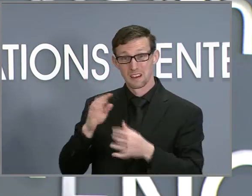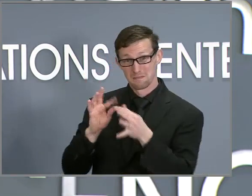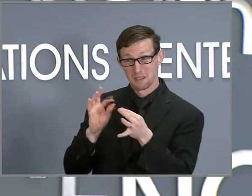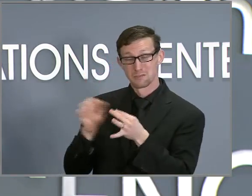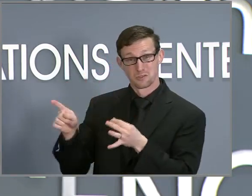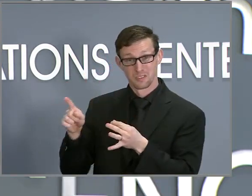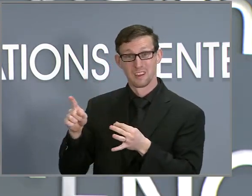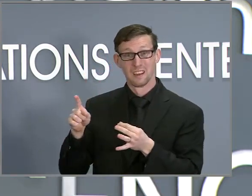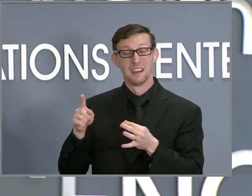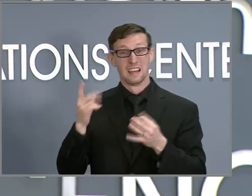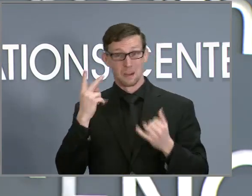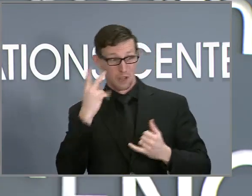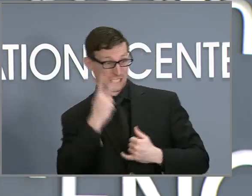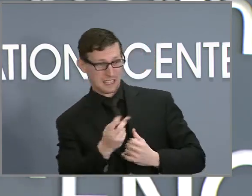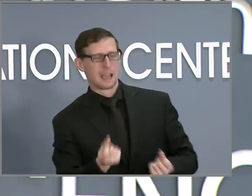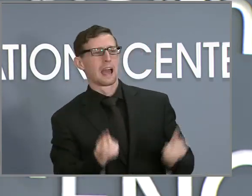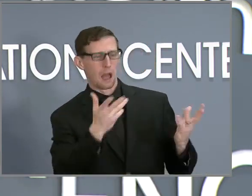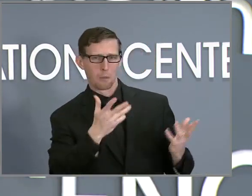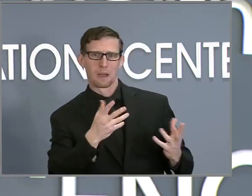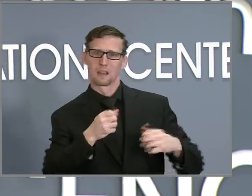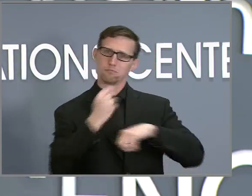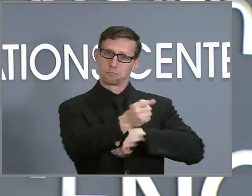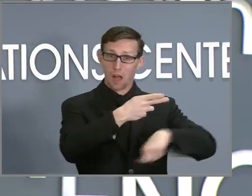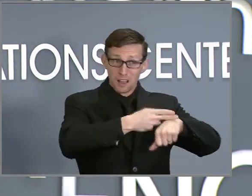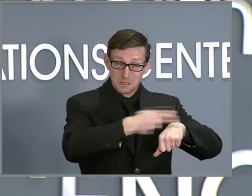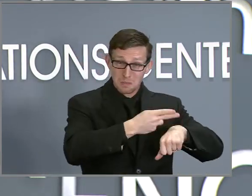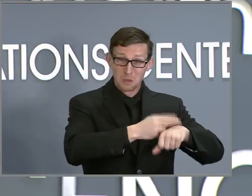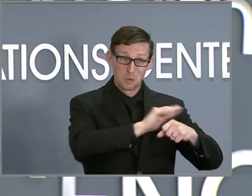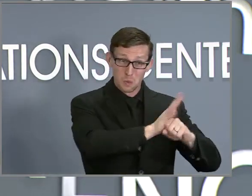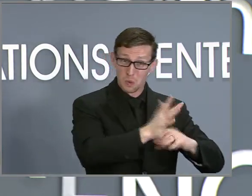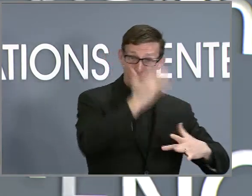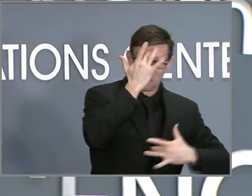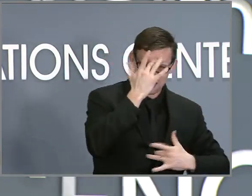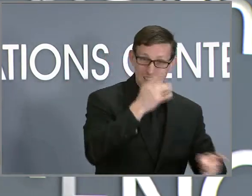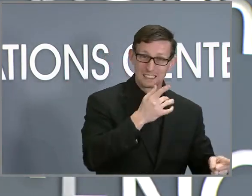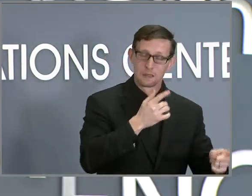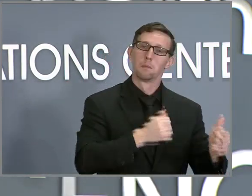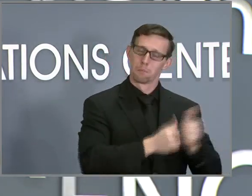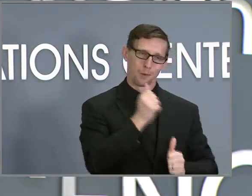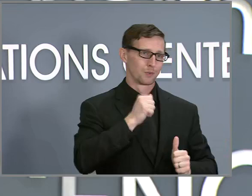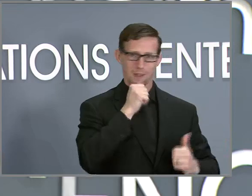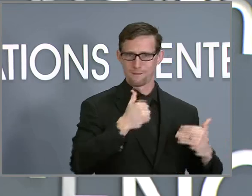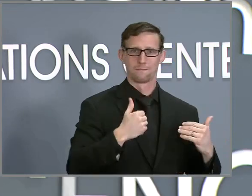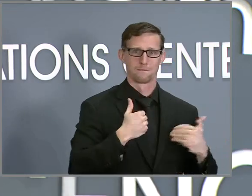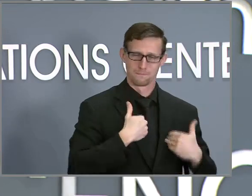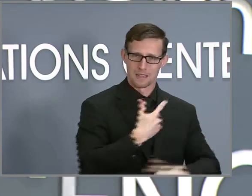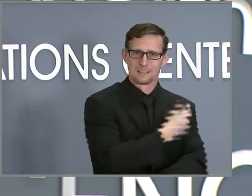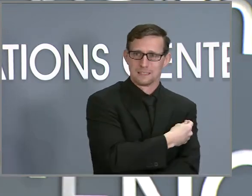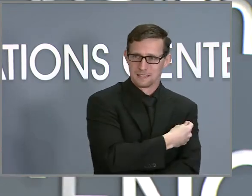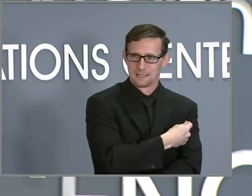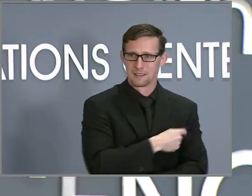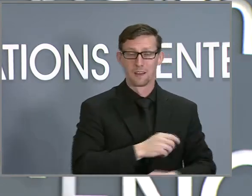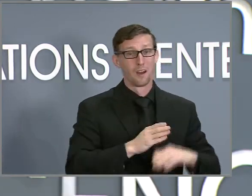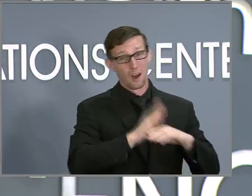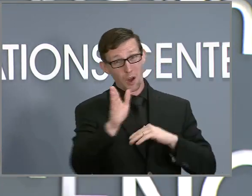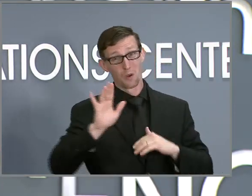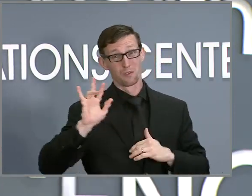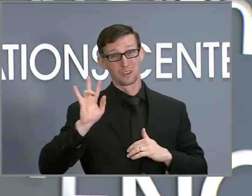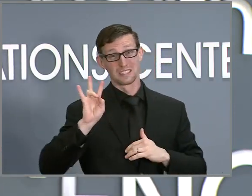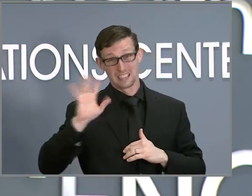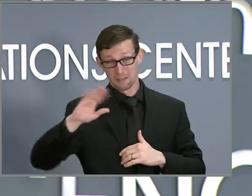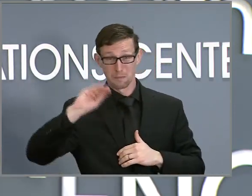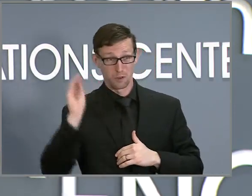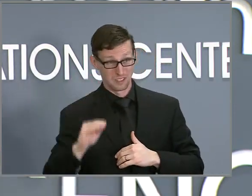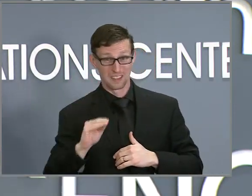unvaccinated. More than 87% of people in the ICU are unvaccinated. Vaccines are our way out of this.